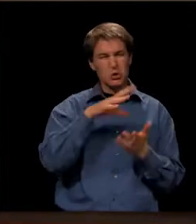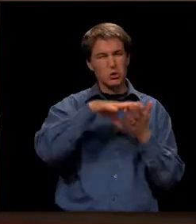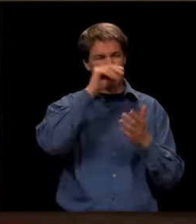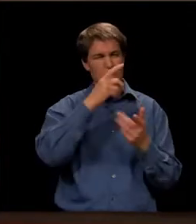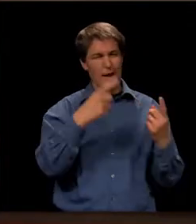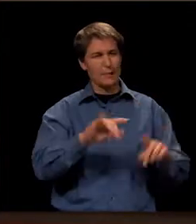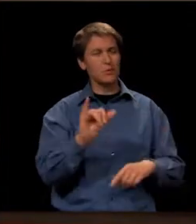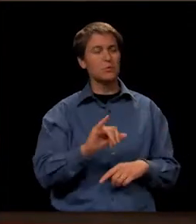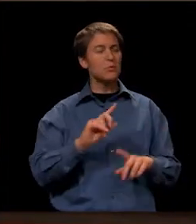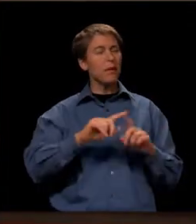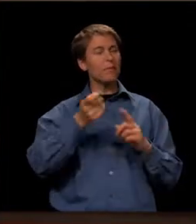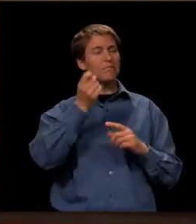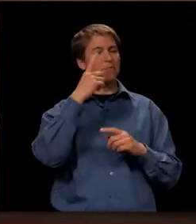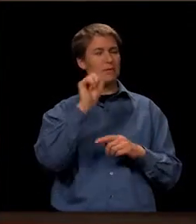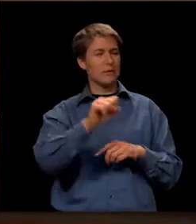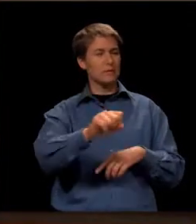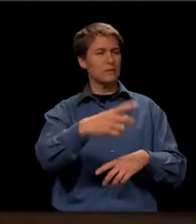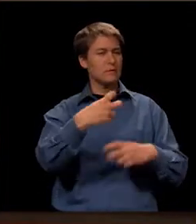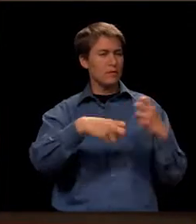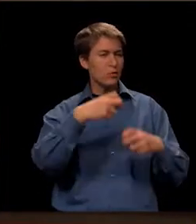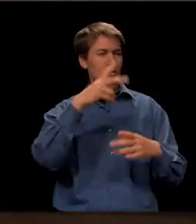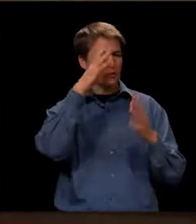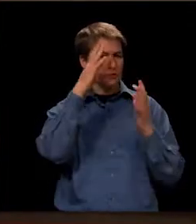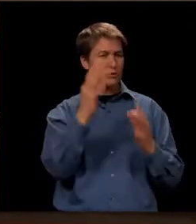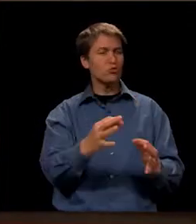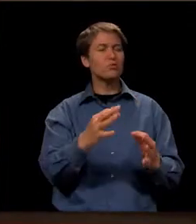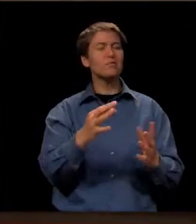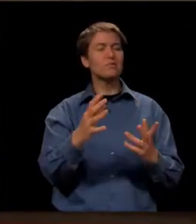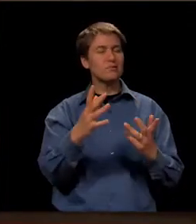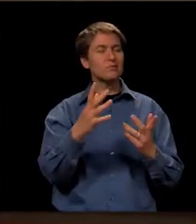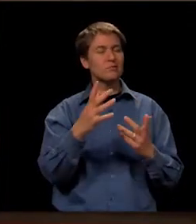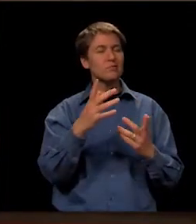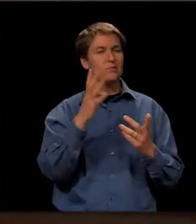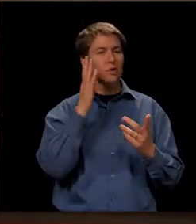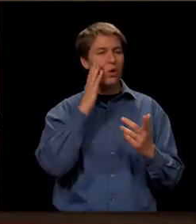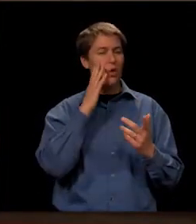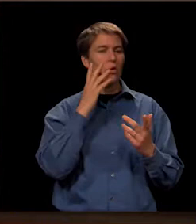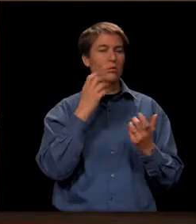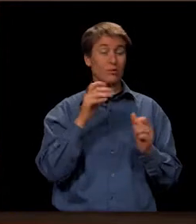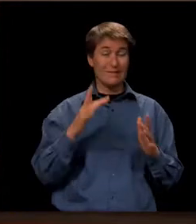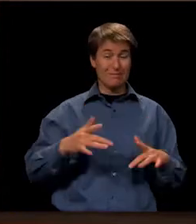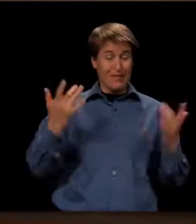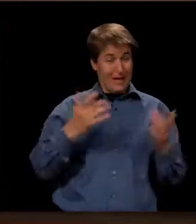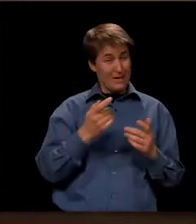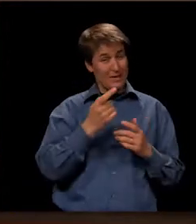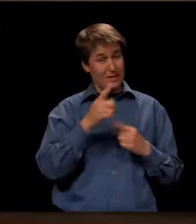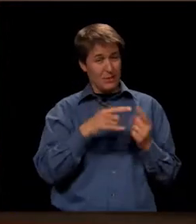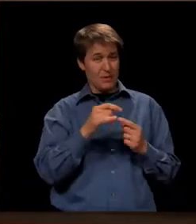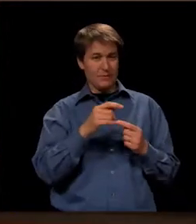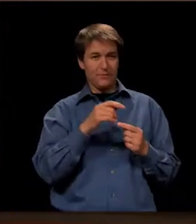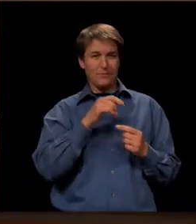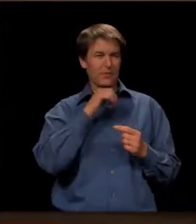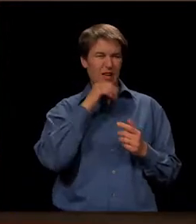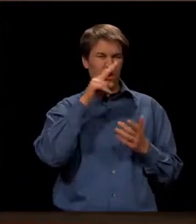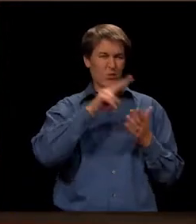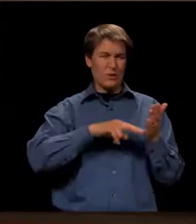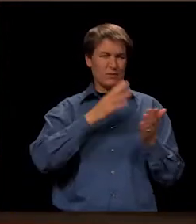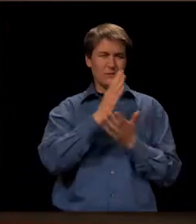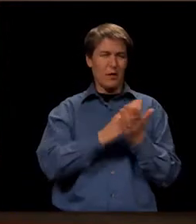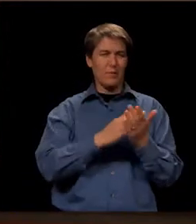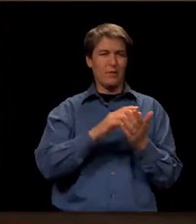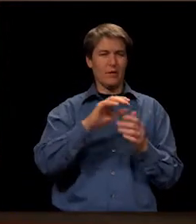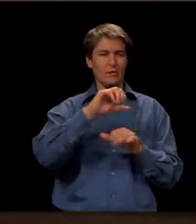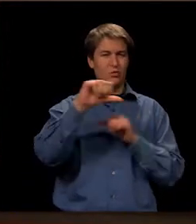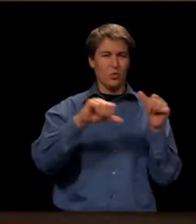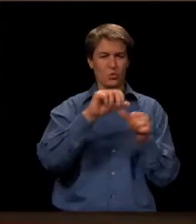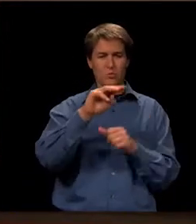difficult decision, and trying to recover and be a little light about it. I don't read some of the social media because I don't think